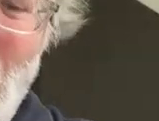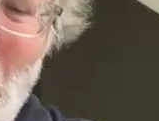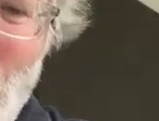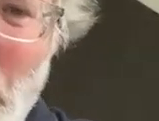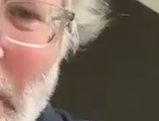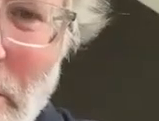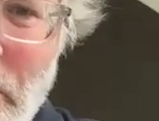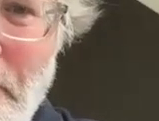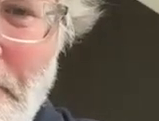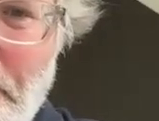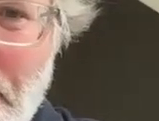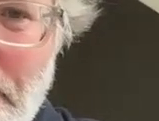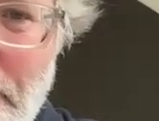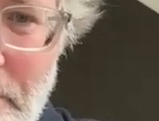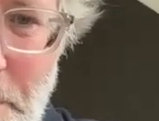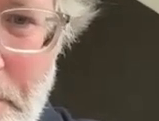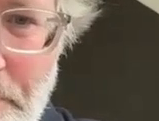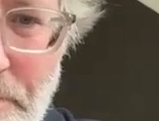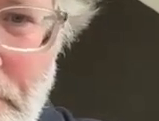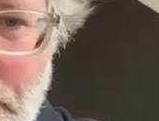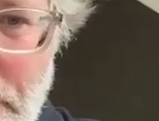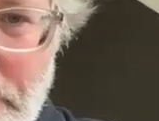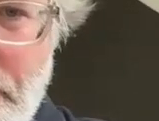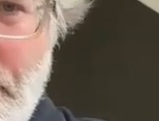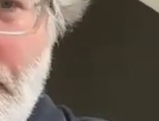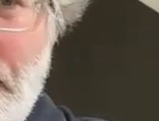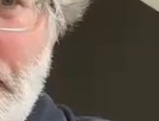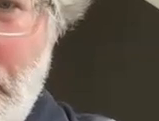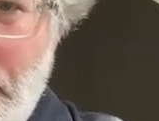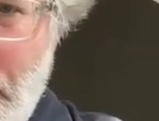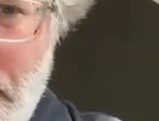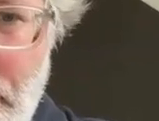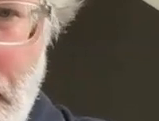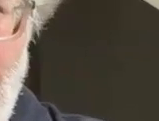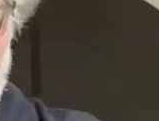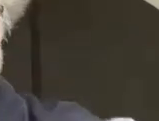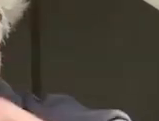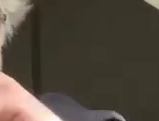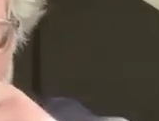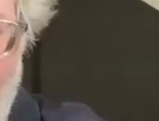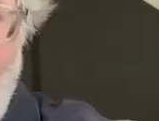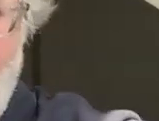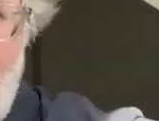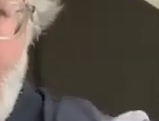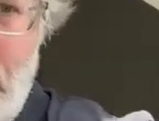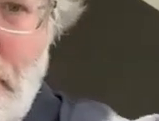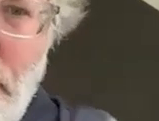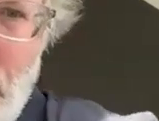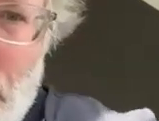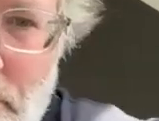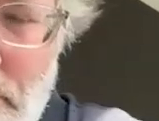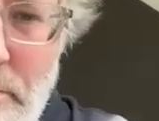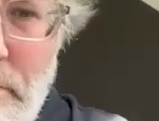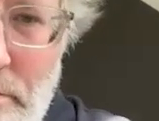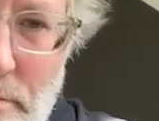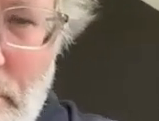narrative to these major players that's such a great question and i couldn't agree more with this perspective it's the issue is not